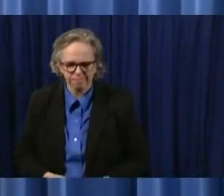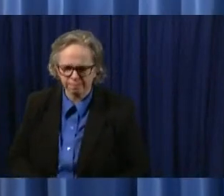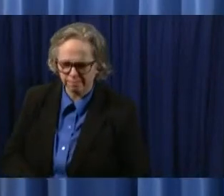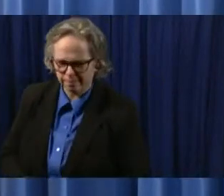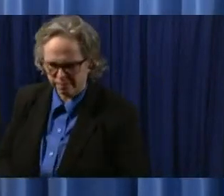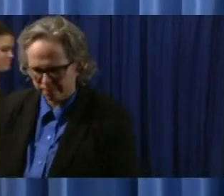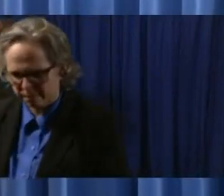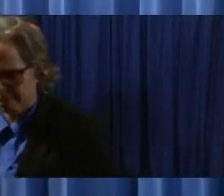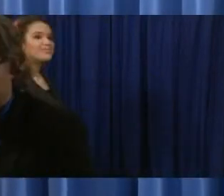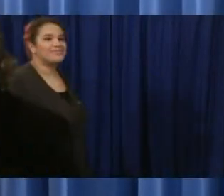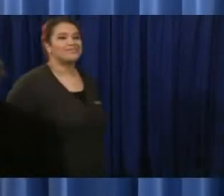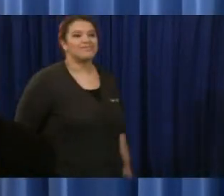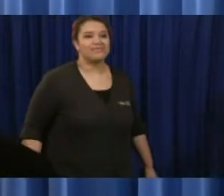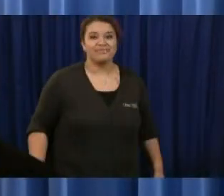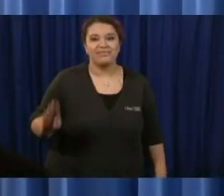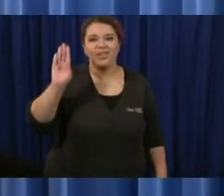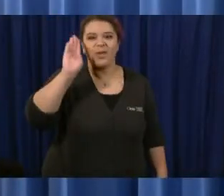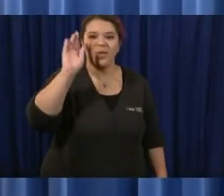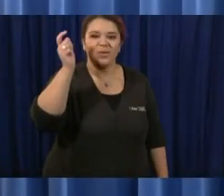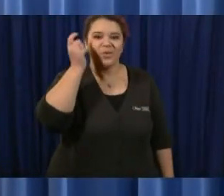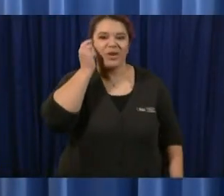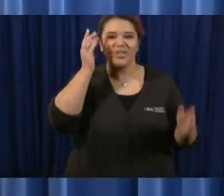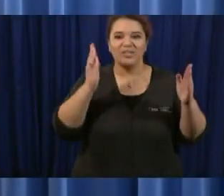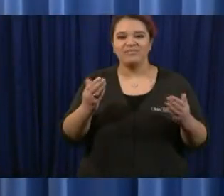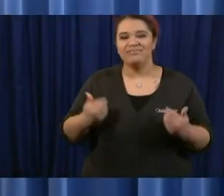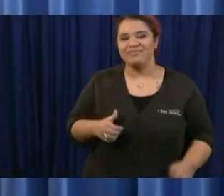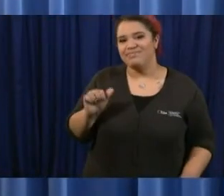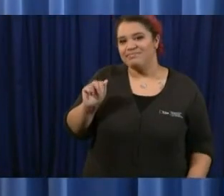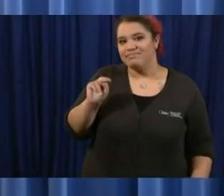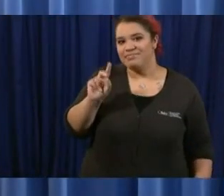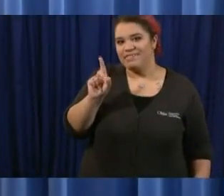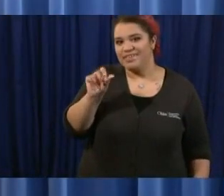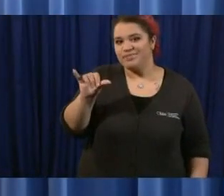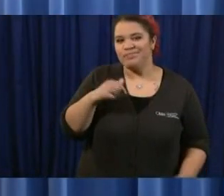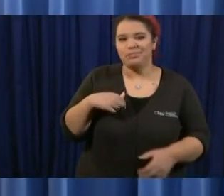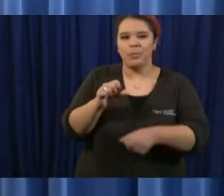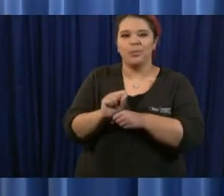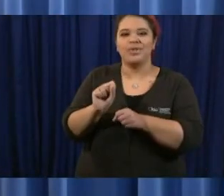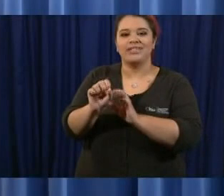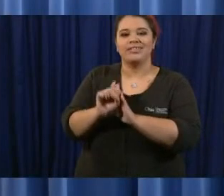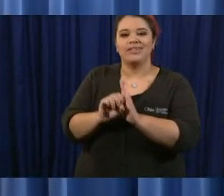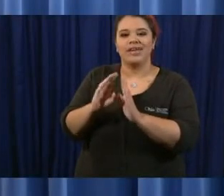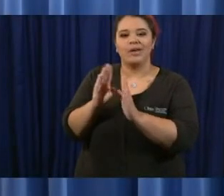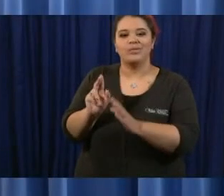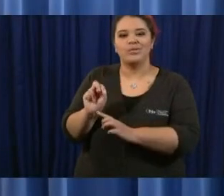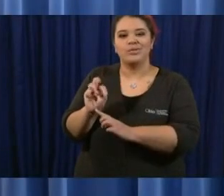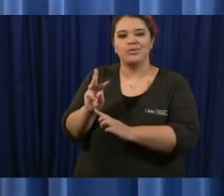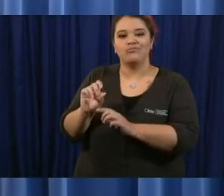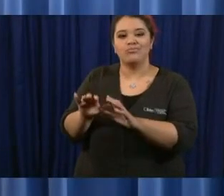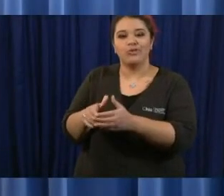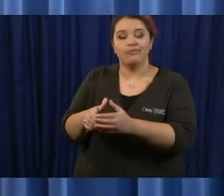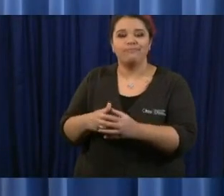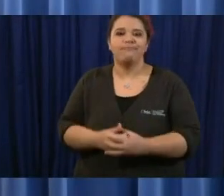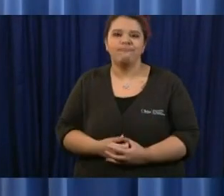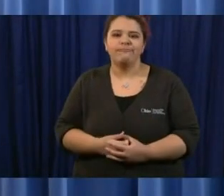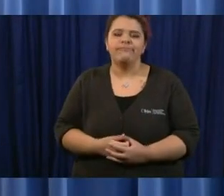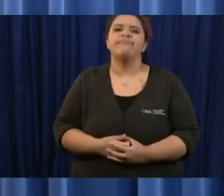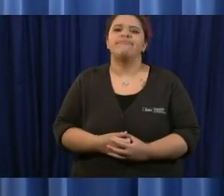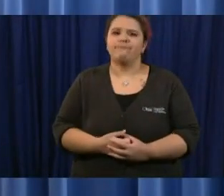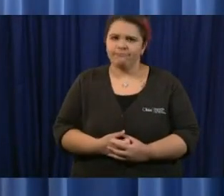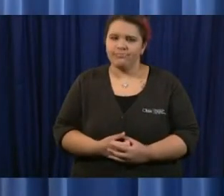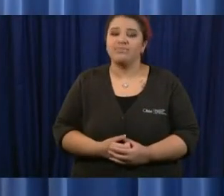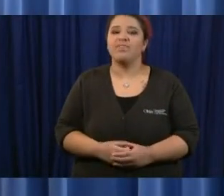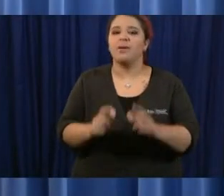hi governor andy chow with ohio public radio and television state house news bureau um on the issue of face masks and